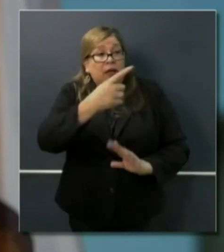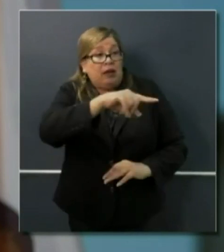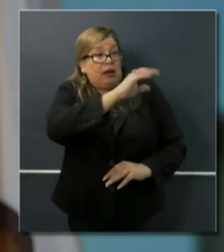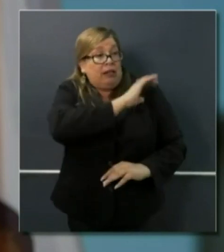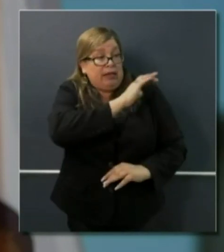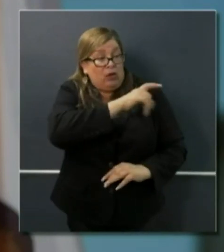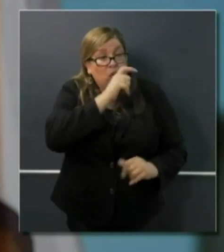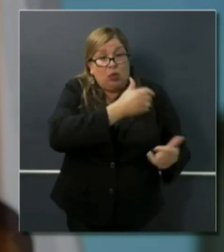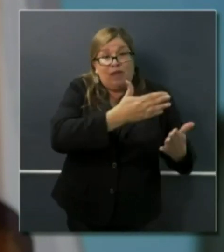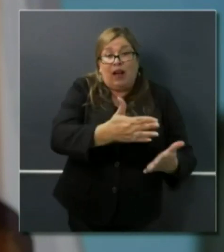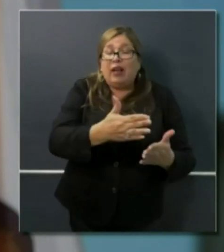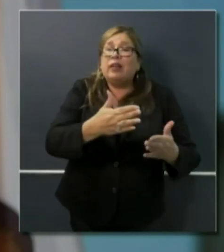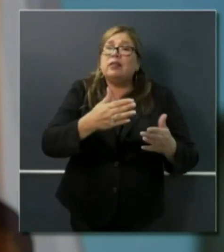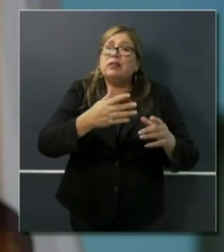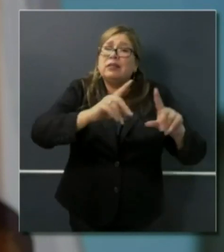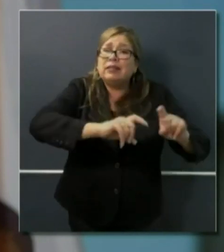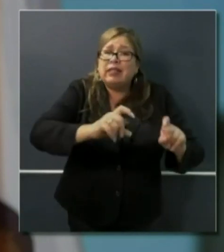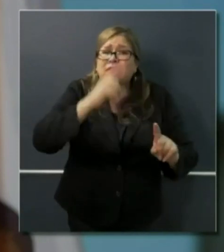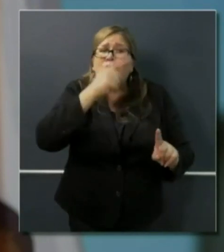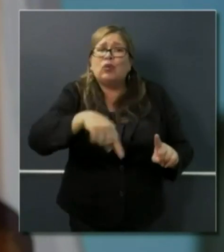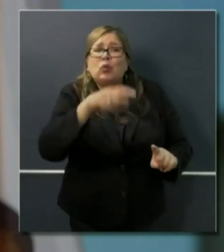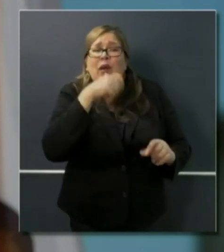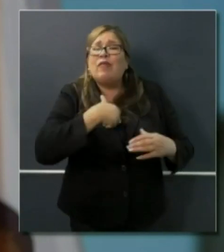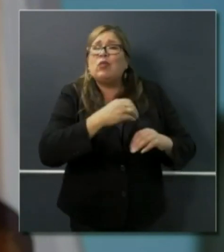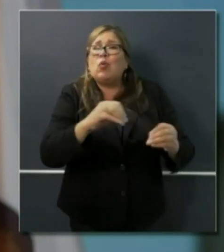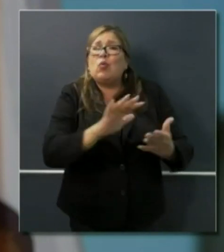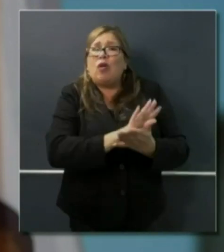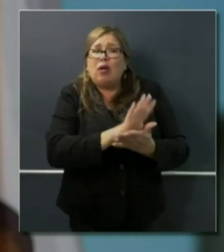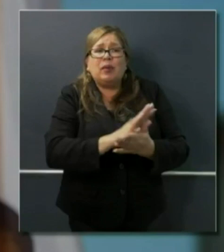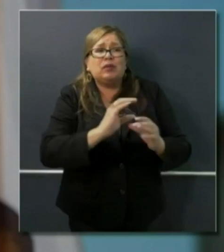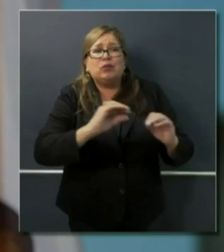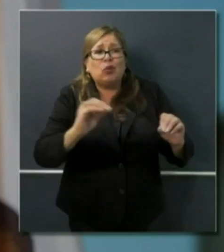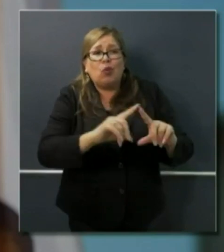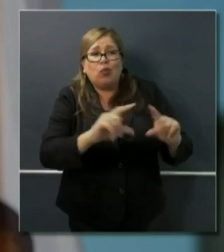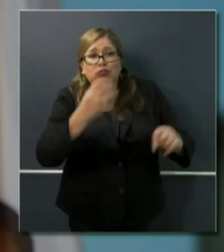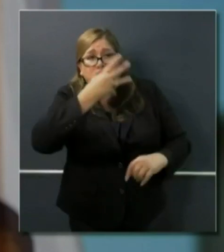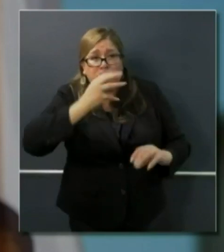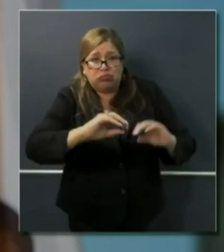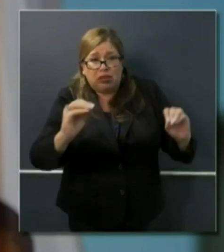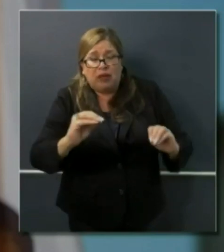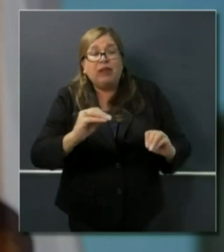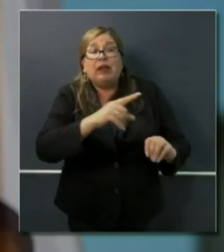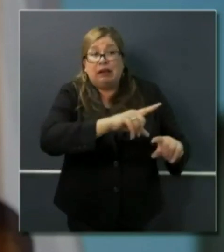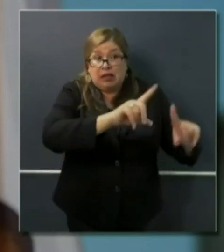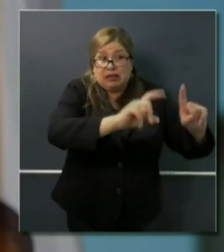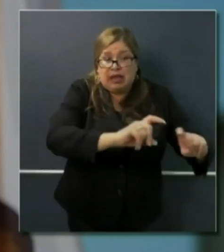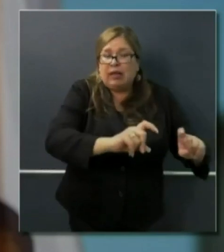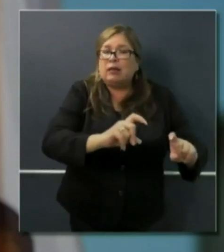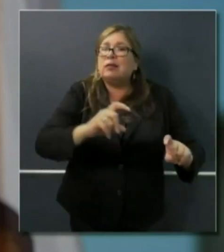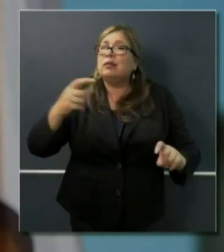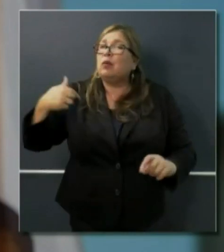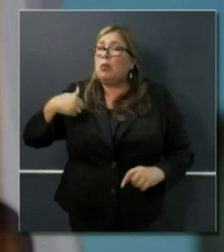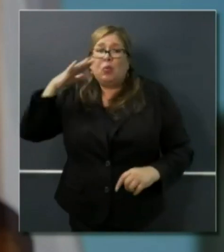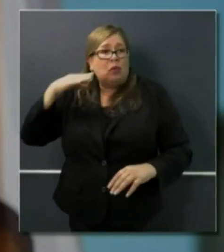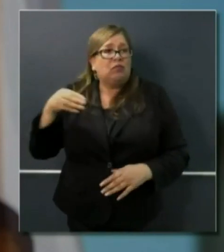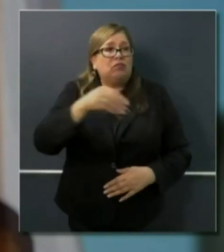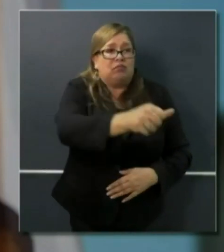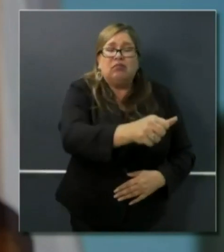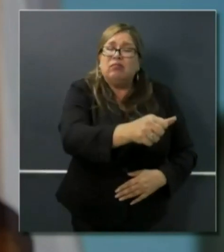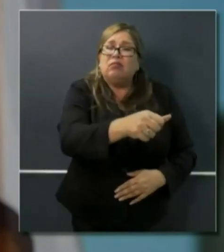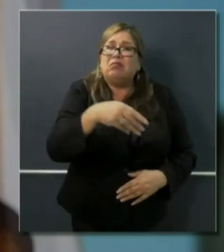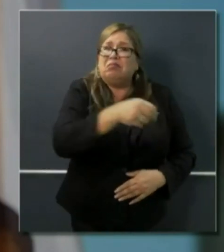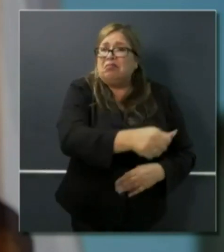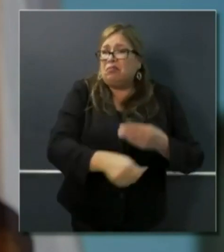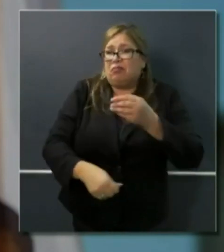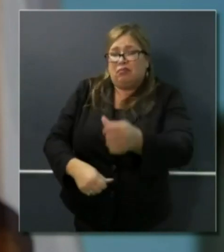tests, but treatment related to this disease and COVID-19. Remember, in the United States of America, we